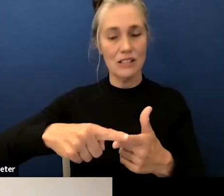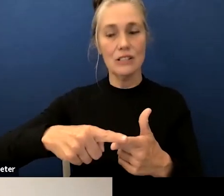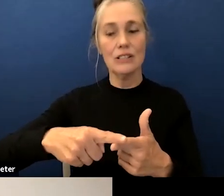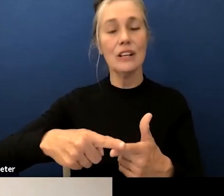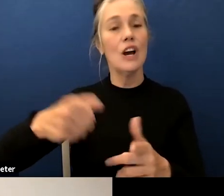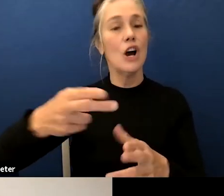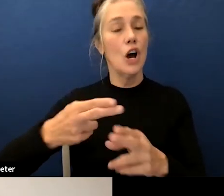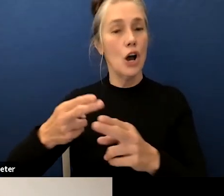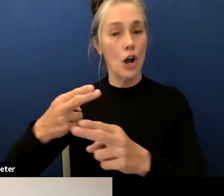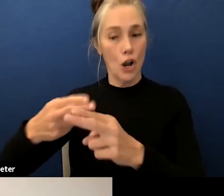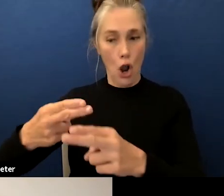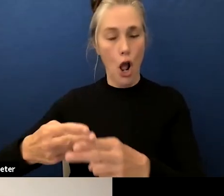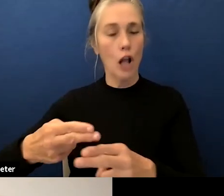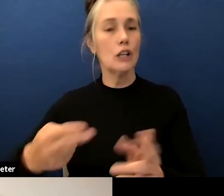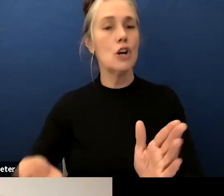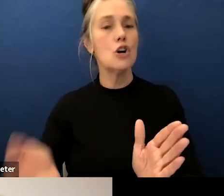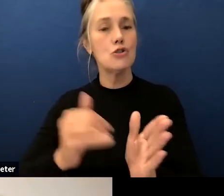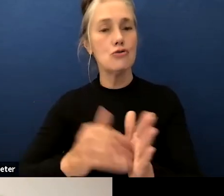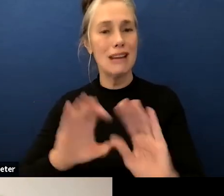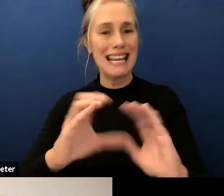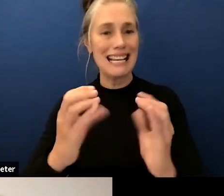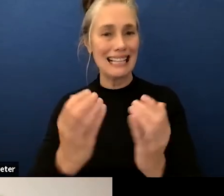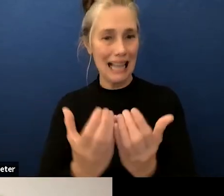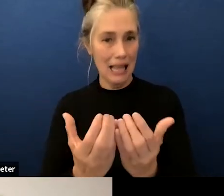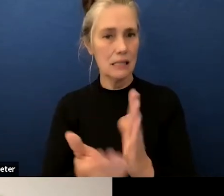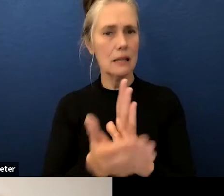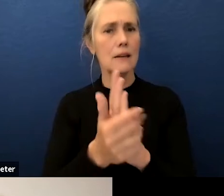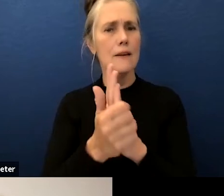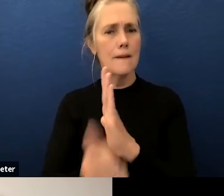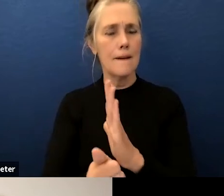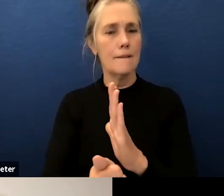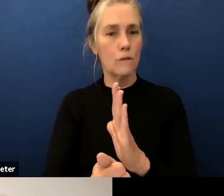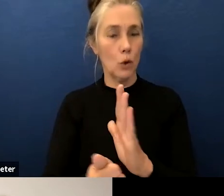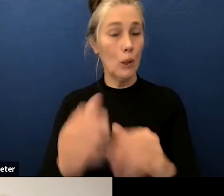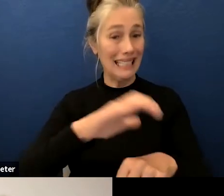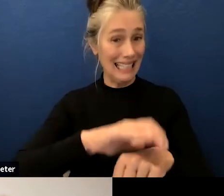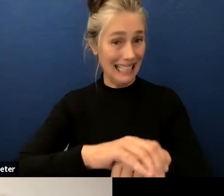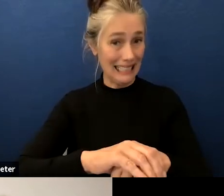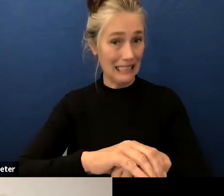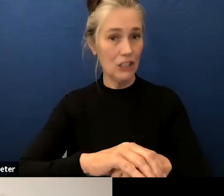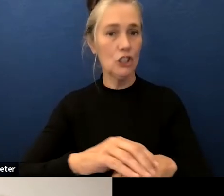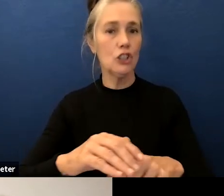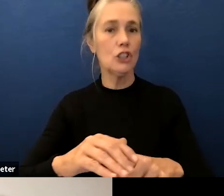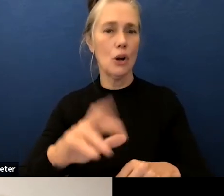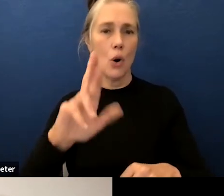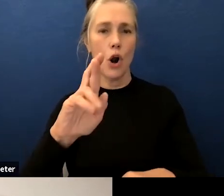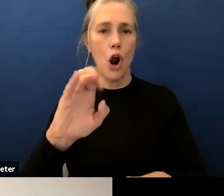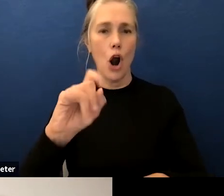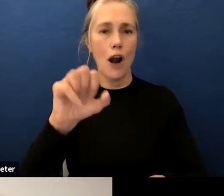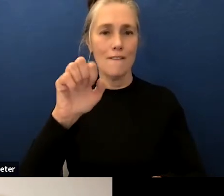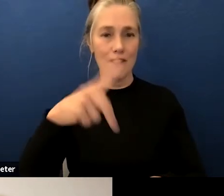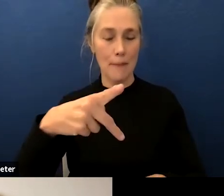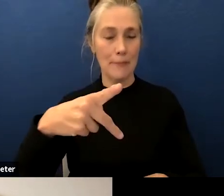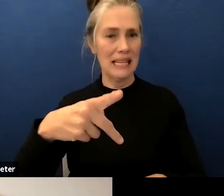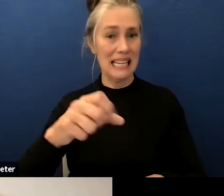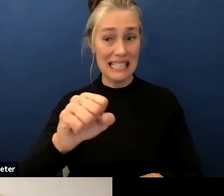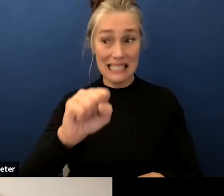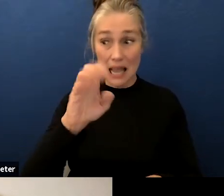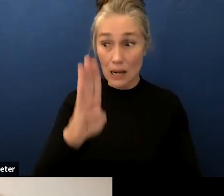fluent proficient proficient rfep in santa barbara we have a whopping